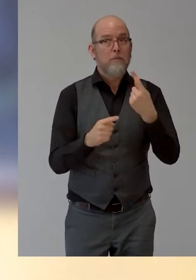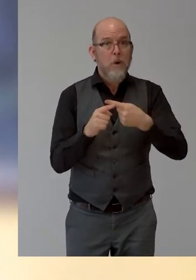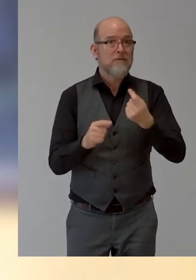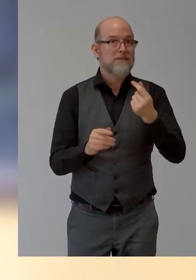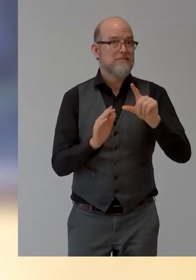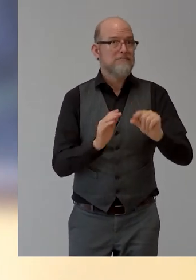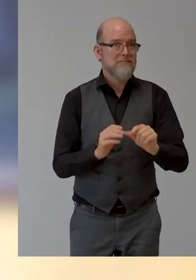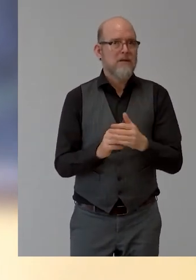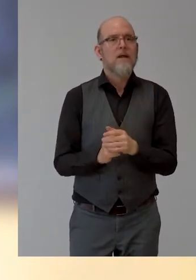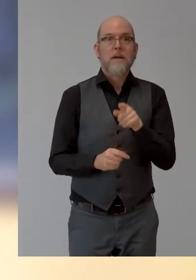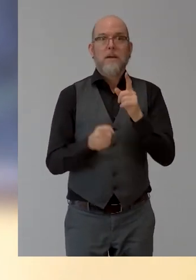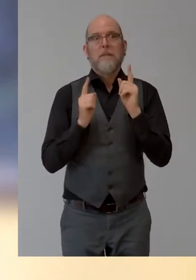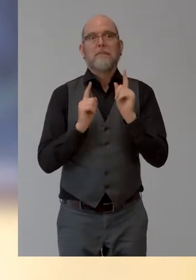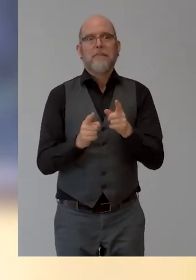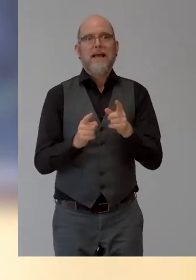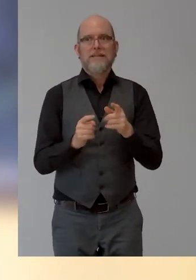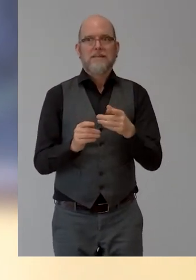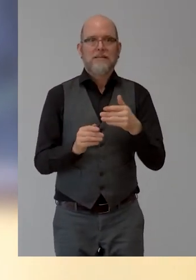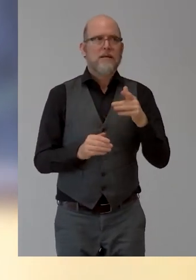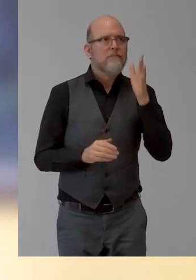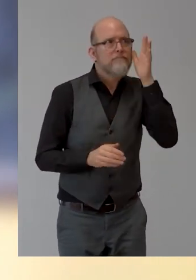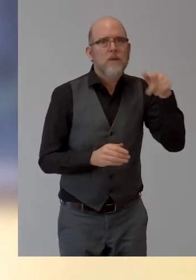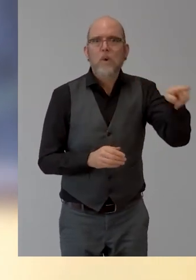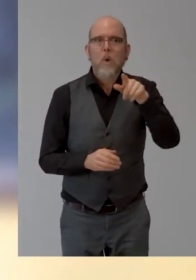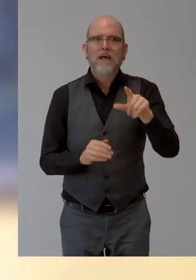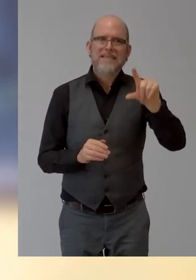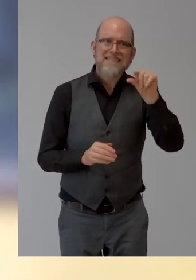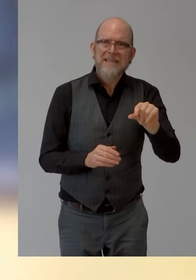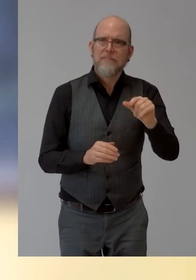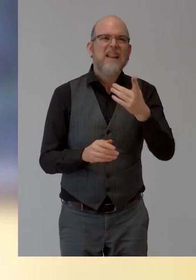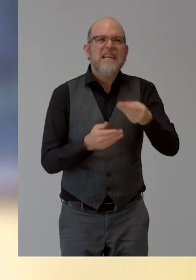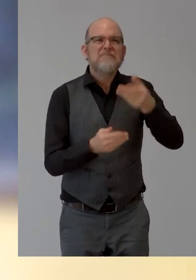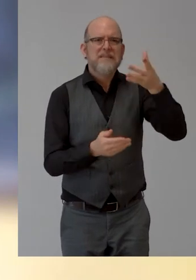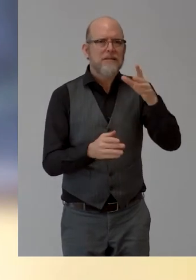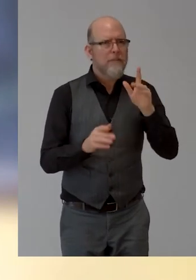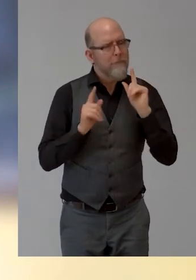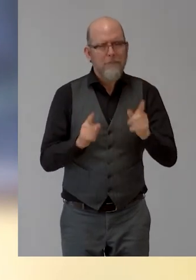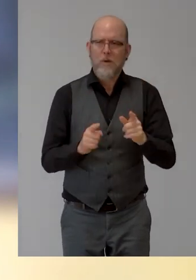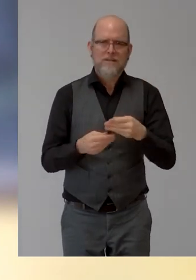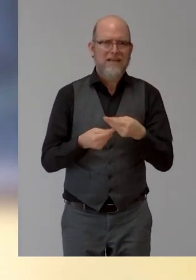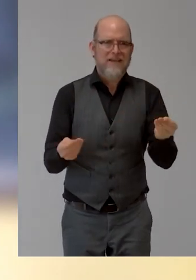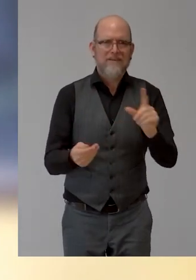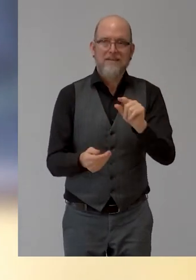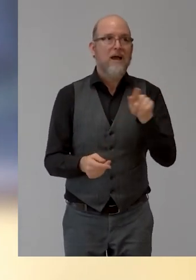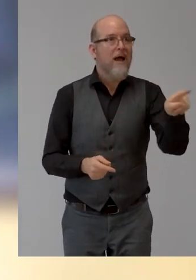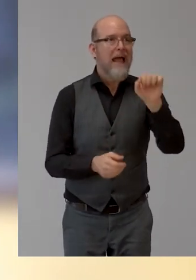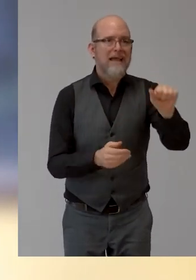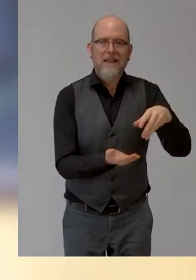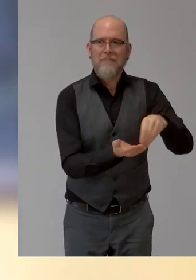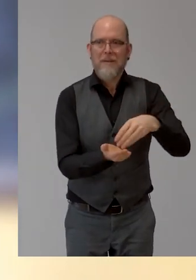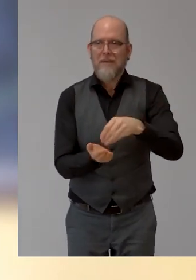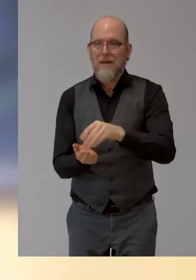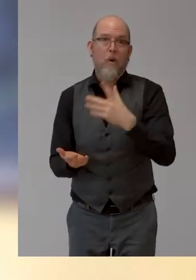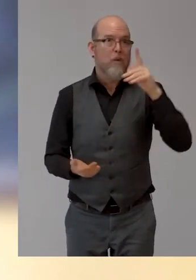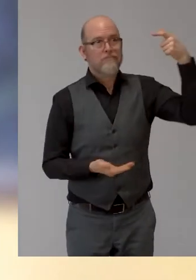into anything that is being used in the low resource setting. However, since 3D printing is an